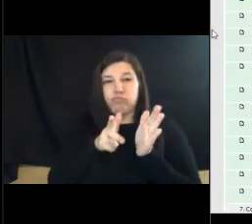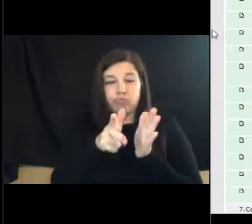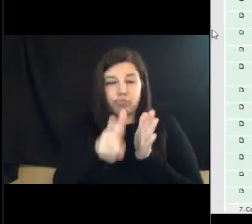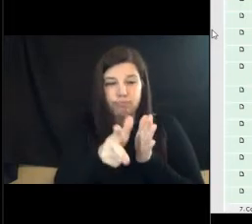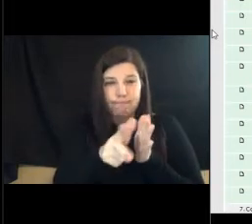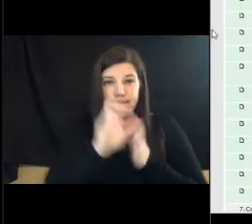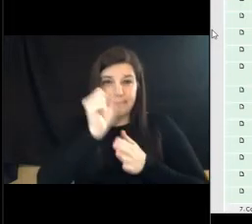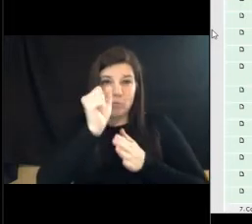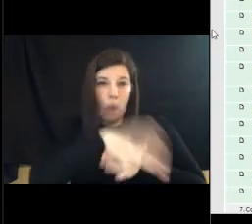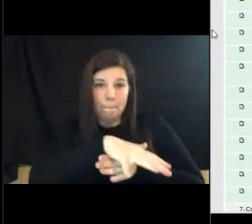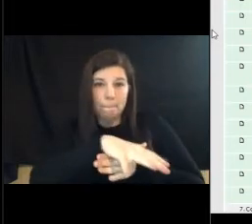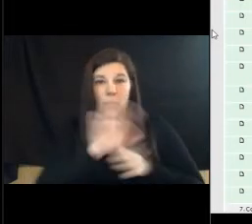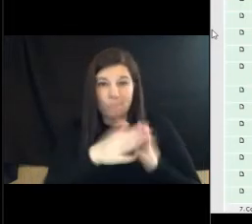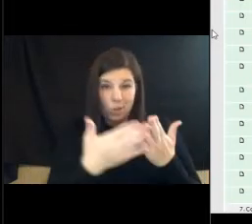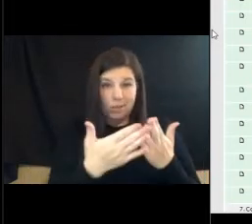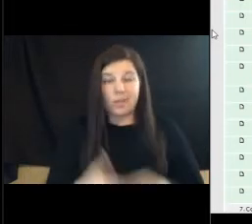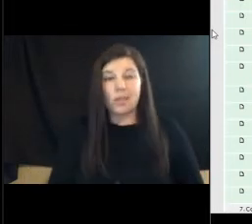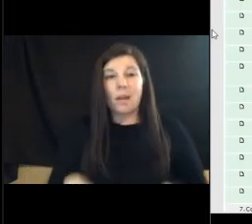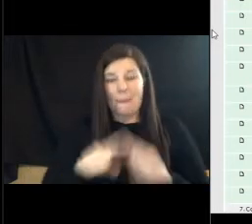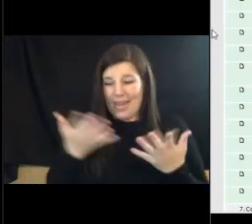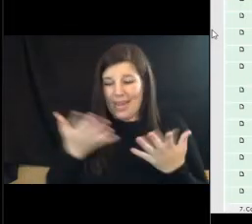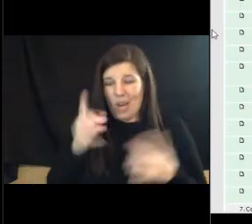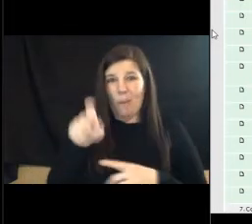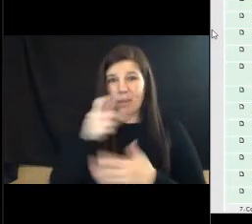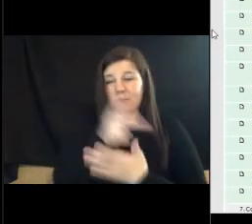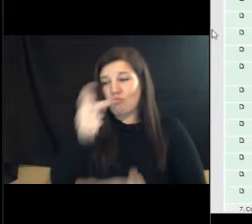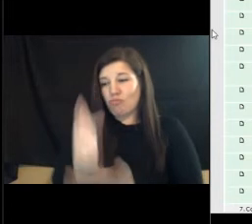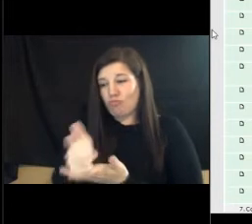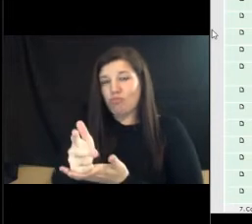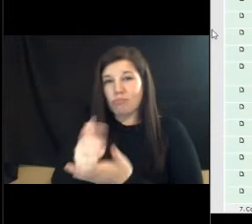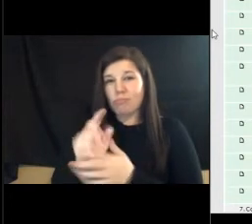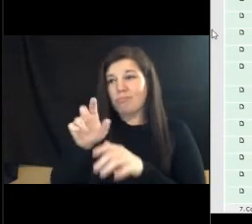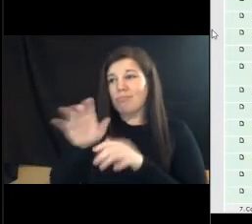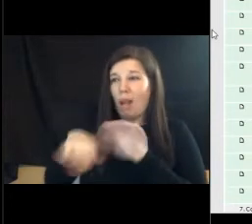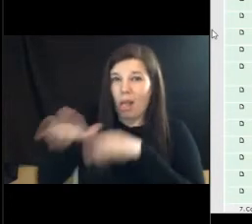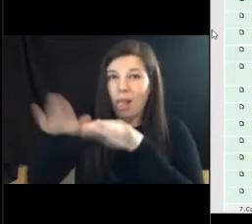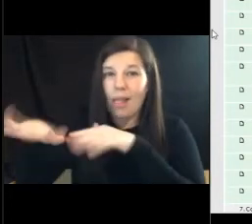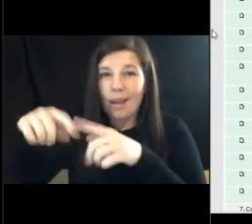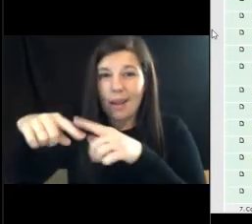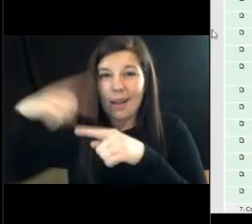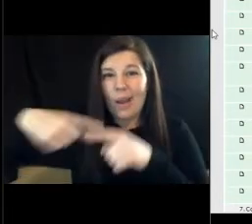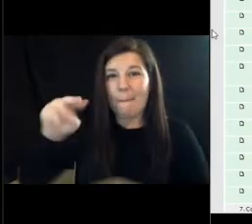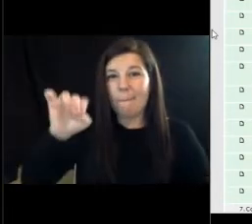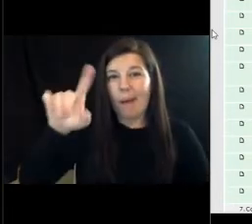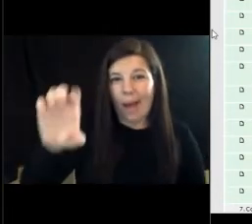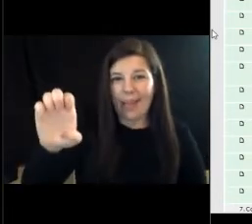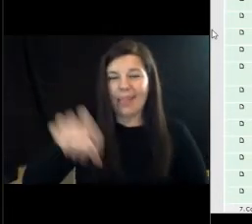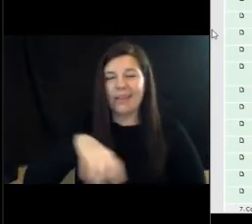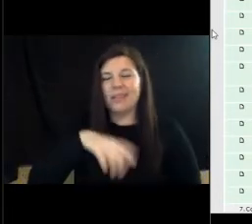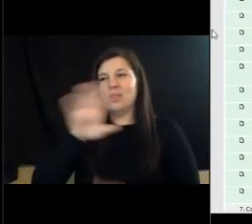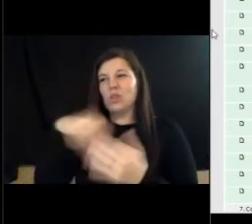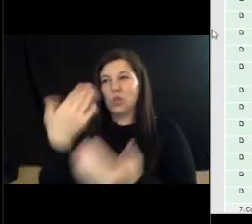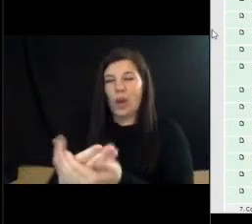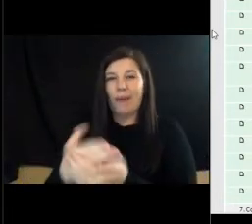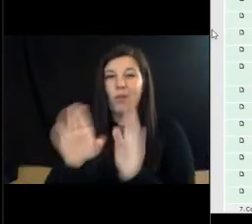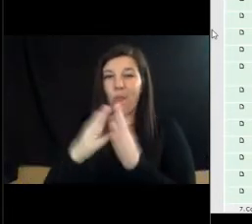And otherwise, here, you have to go out in the parking lot and hike a quarter of a mile to get to the book drop. This could be